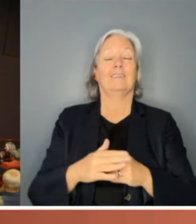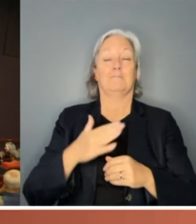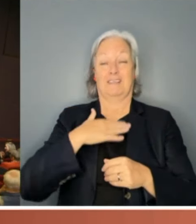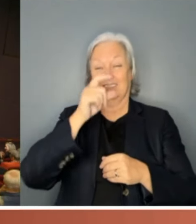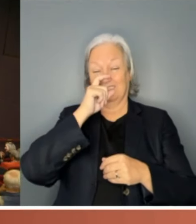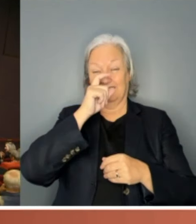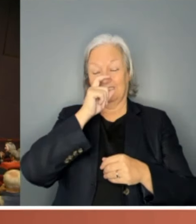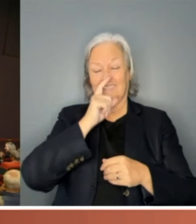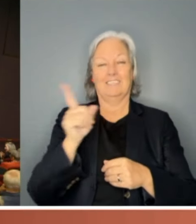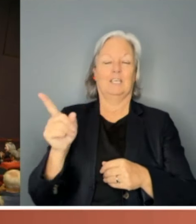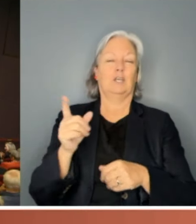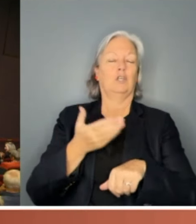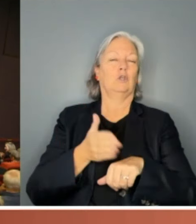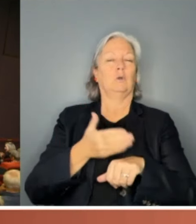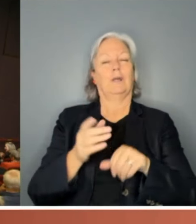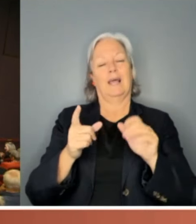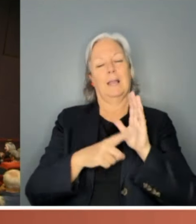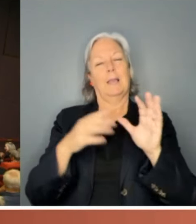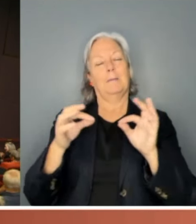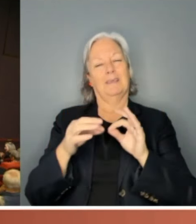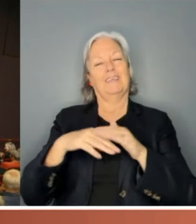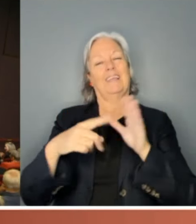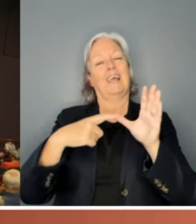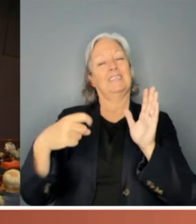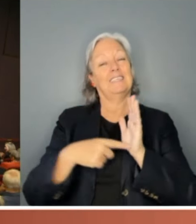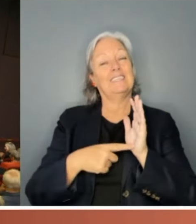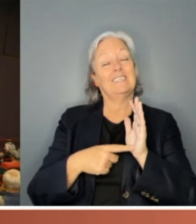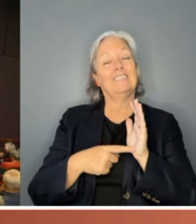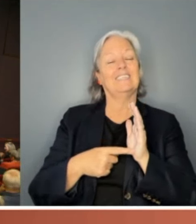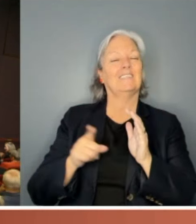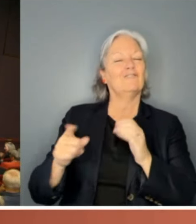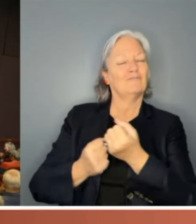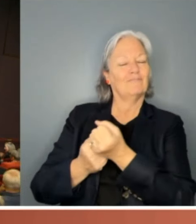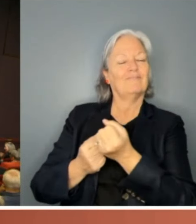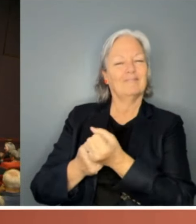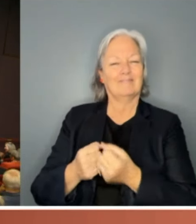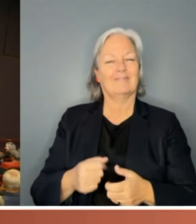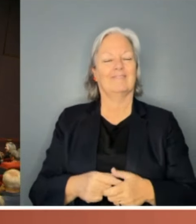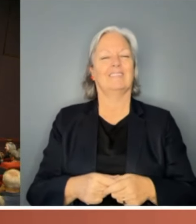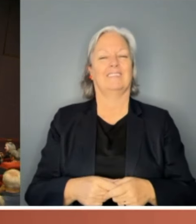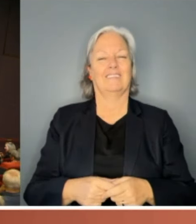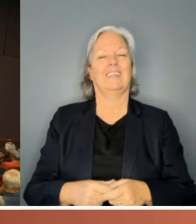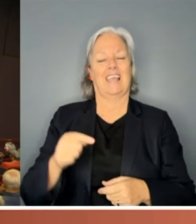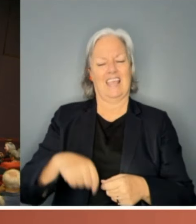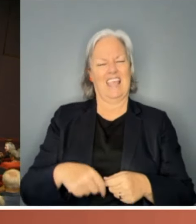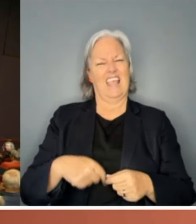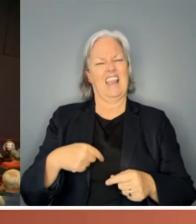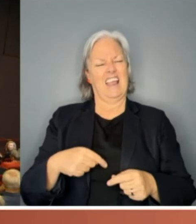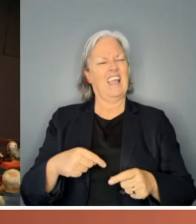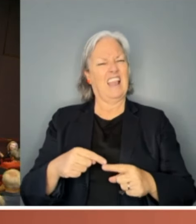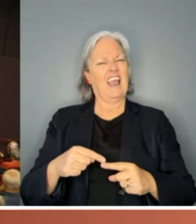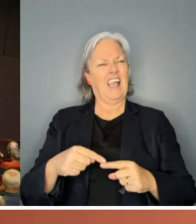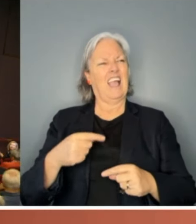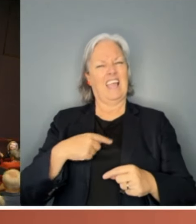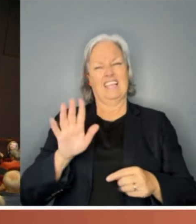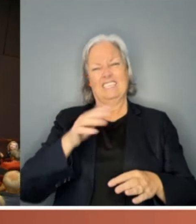new Labour candidate in ACT. And I just have the fire in my belly. It's taken me to be 60, though, to do